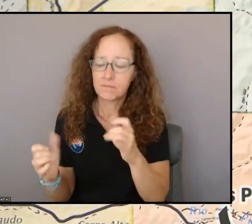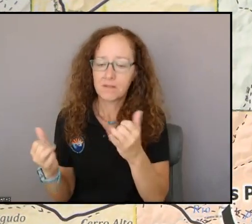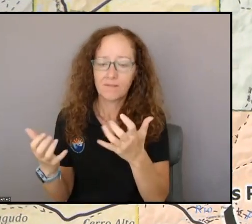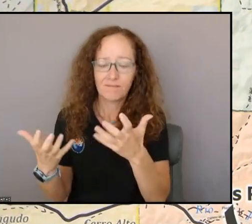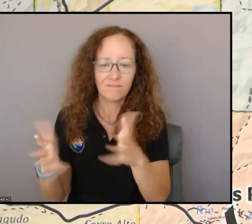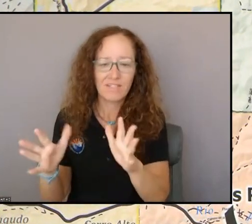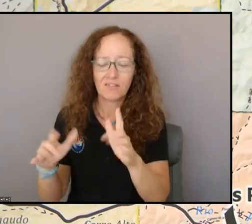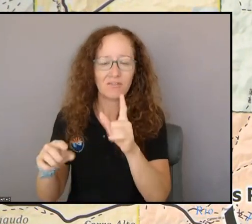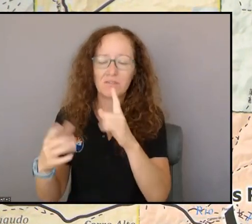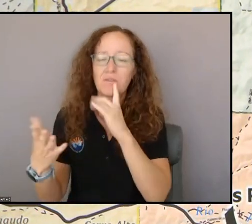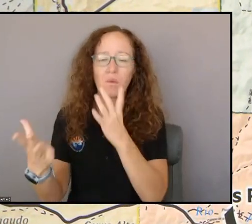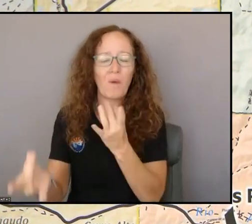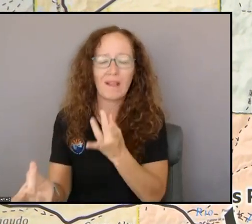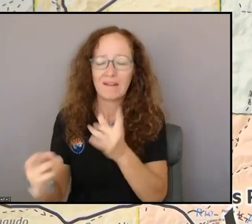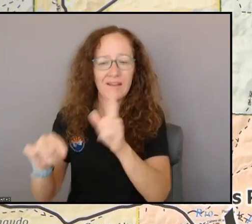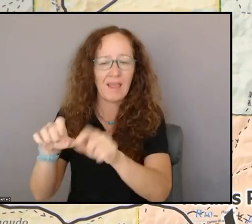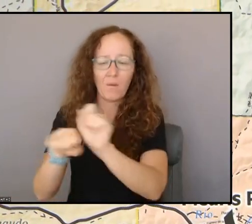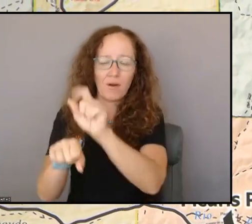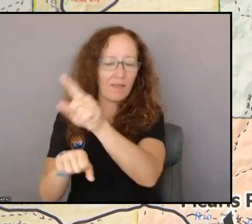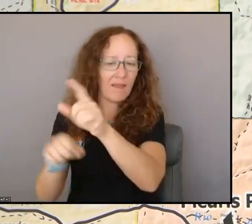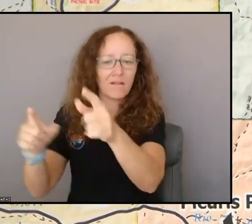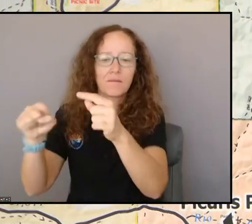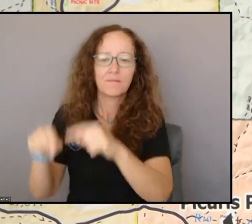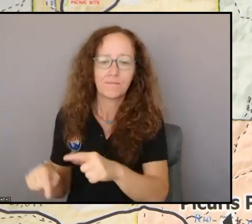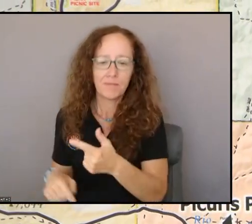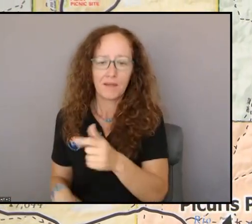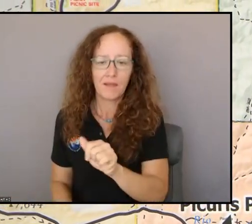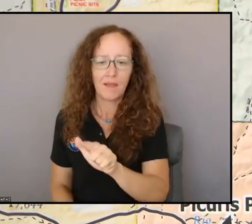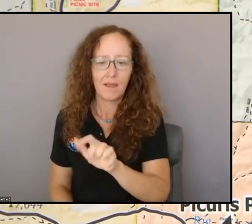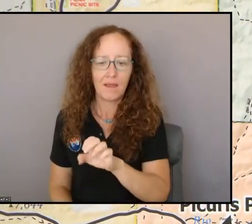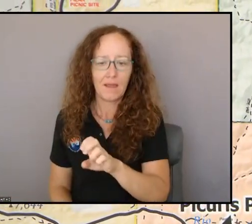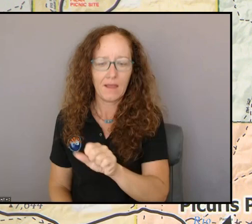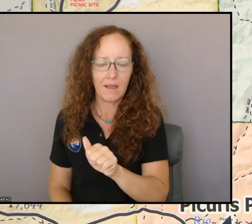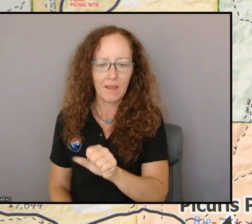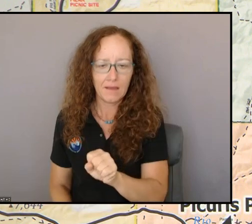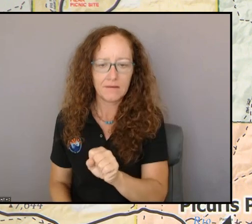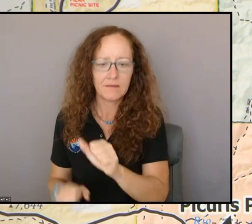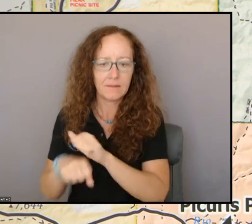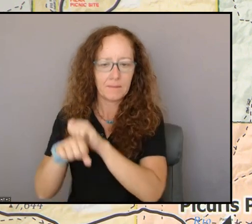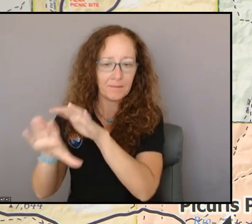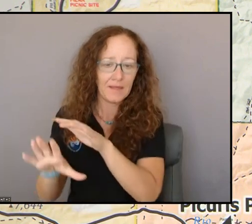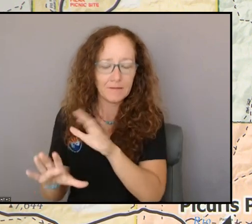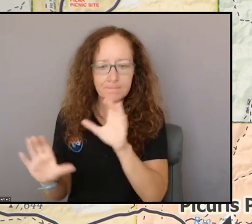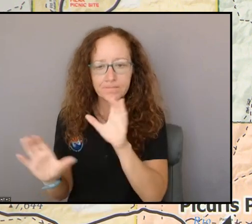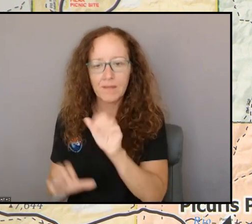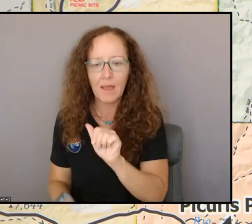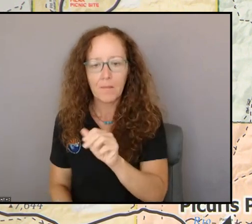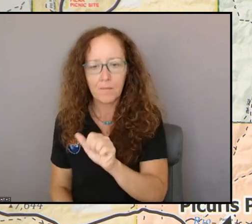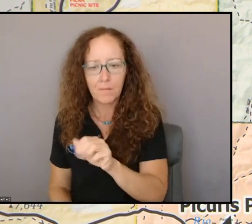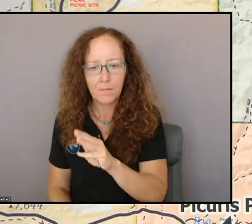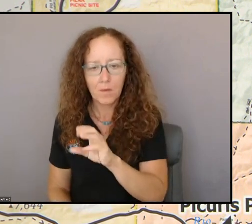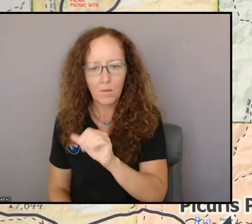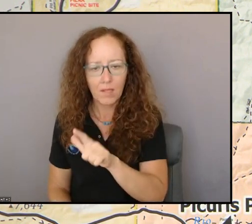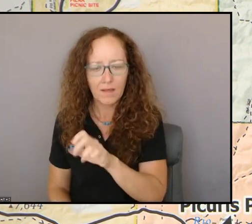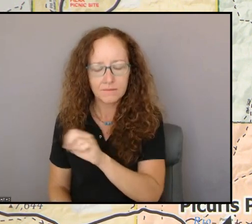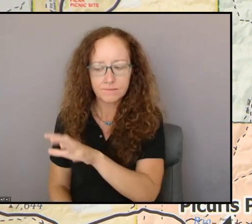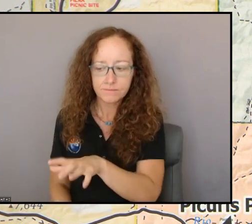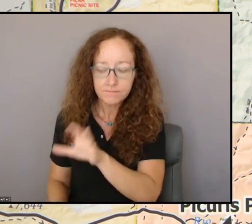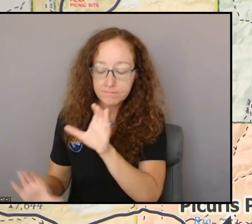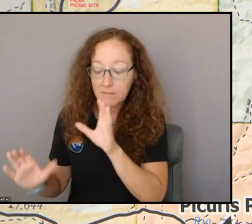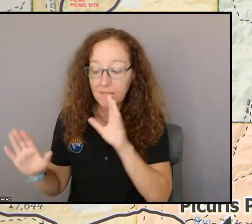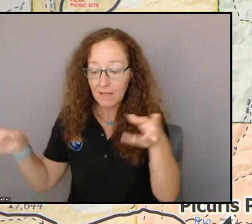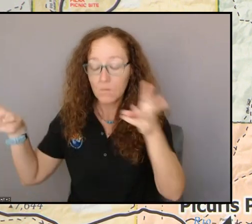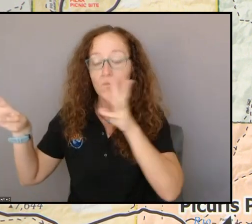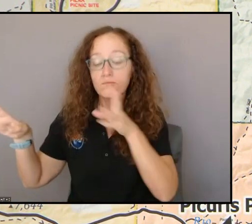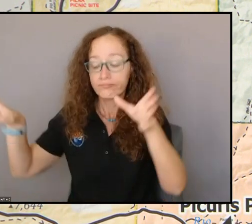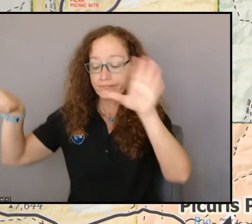that we can take advantage of and and get material out of the ditch that's maybe washed into the ditch after some fire activity